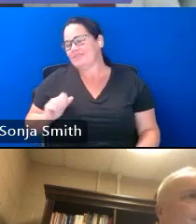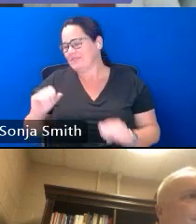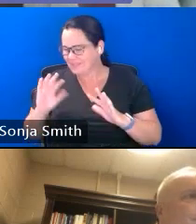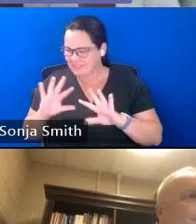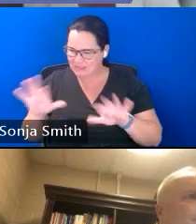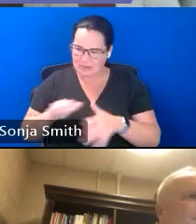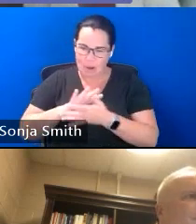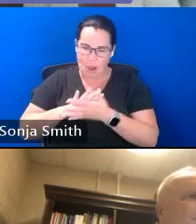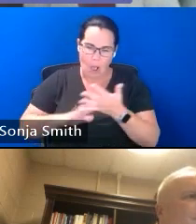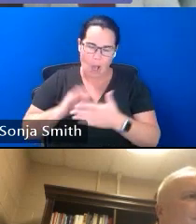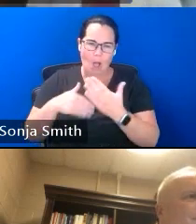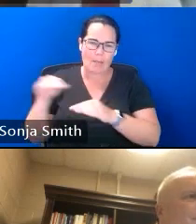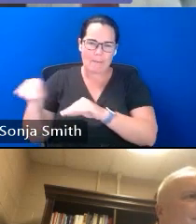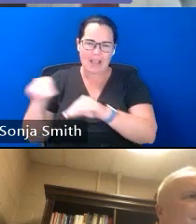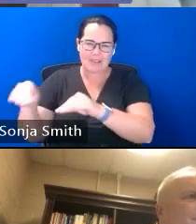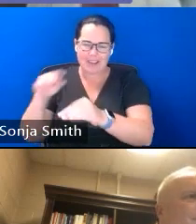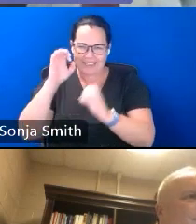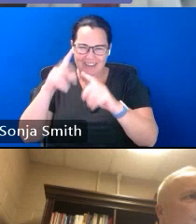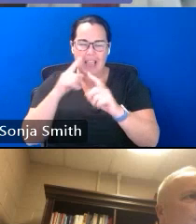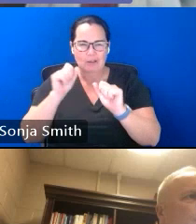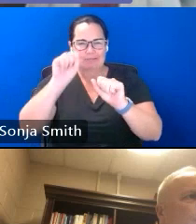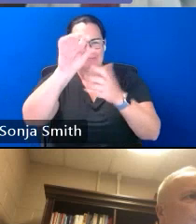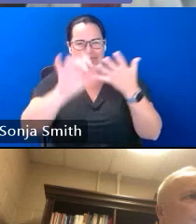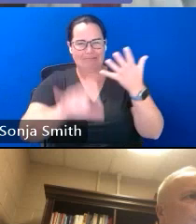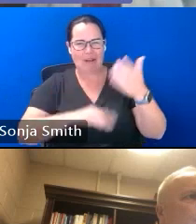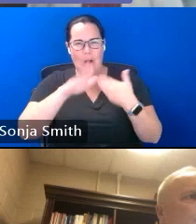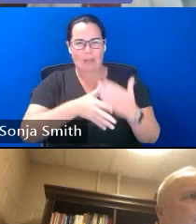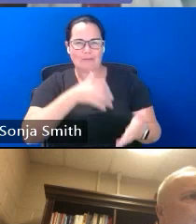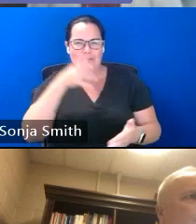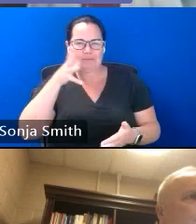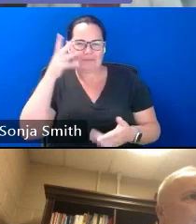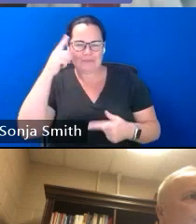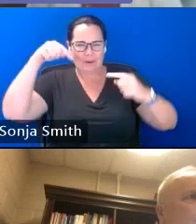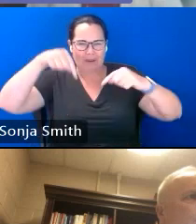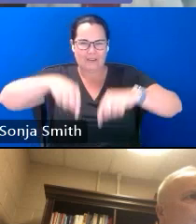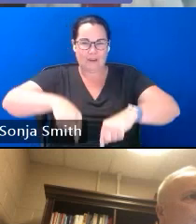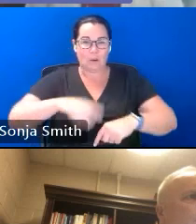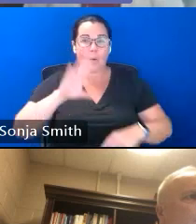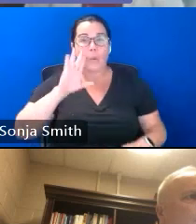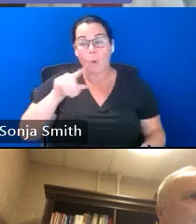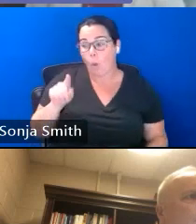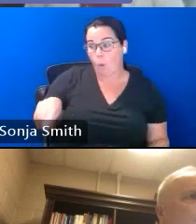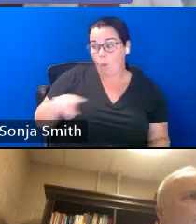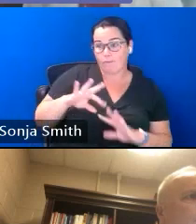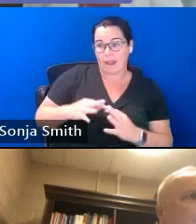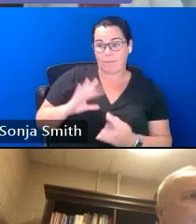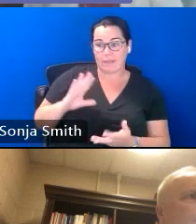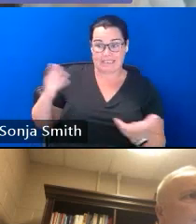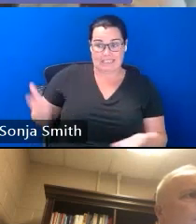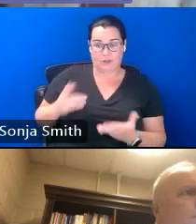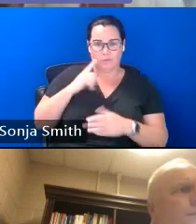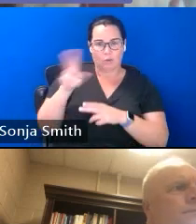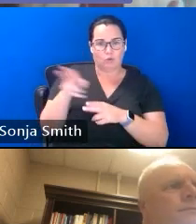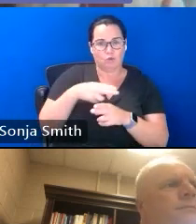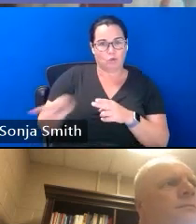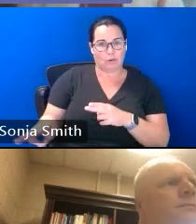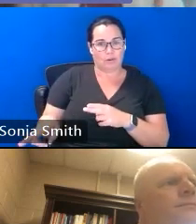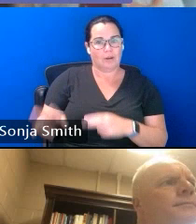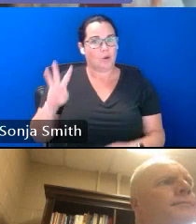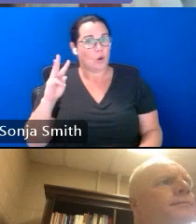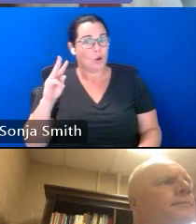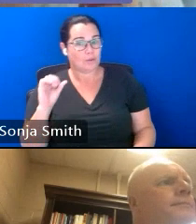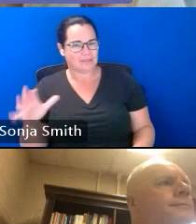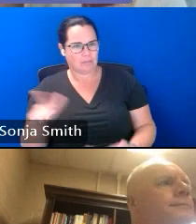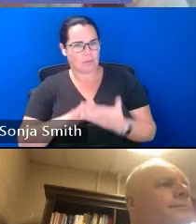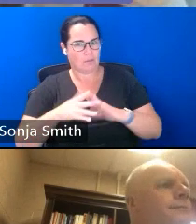crops that we've got in wisconsin but we know that those families are here for a very short period of time because in wisconsin it gets cold and there are no more